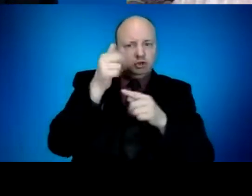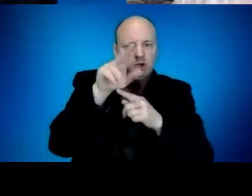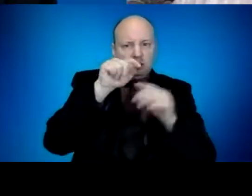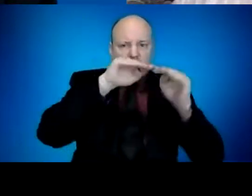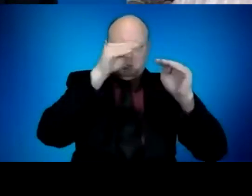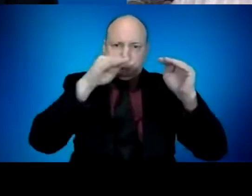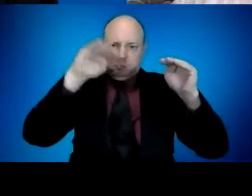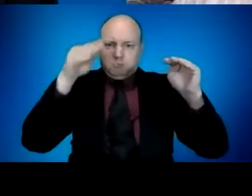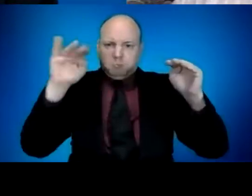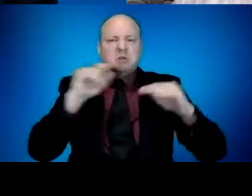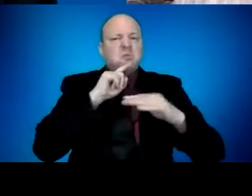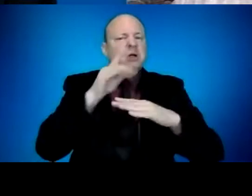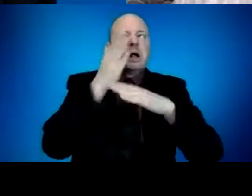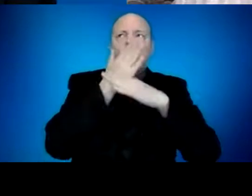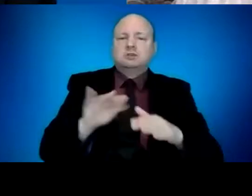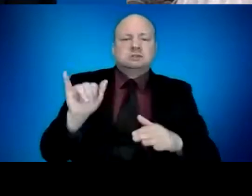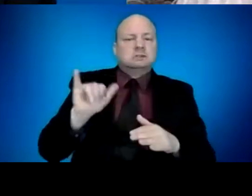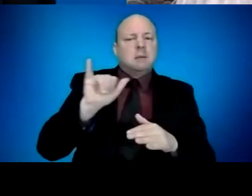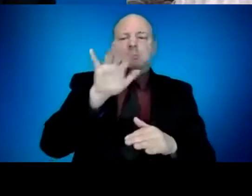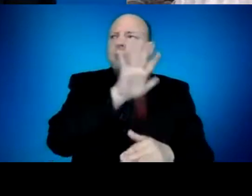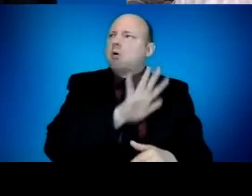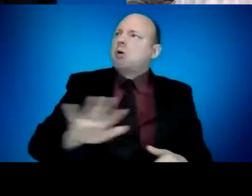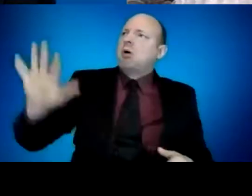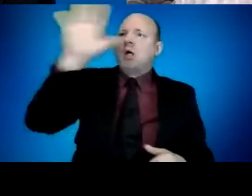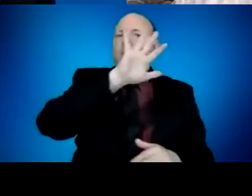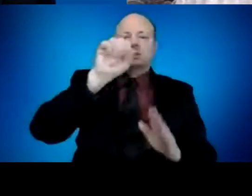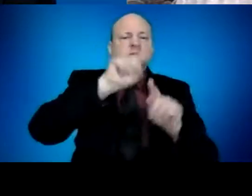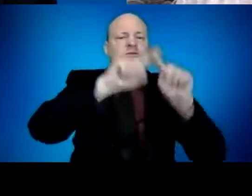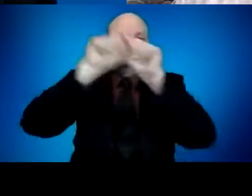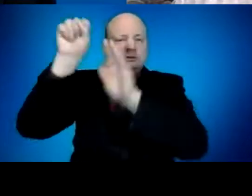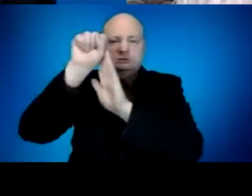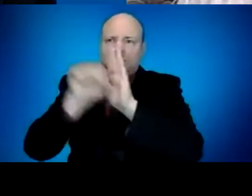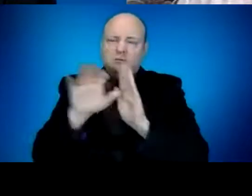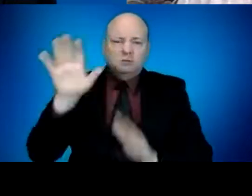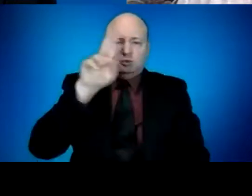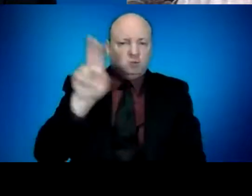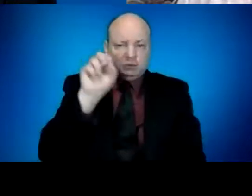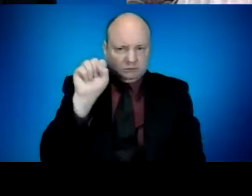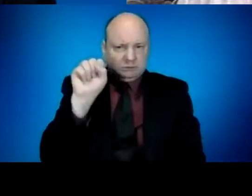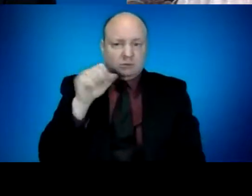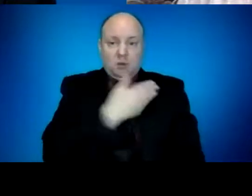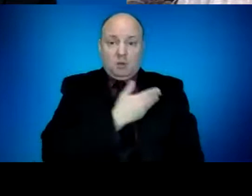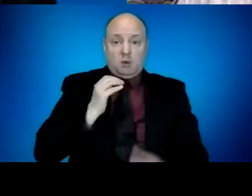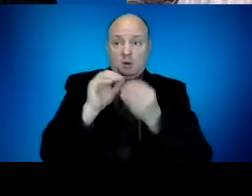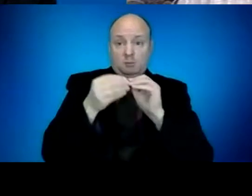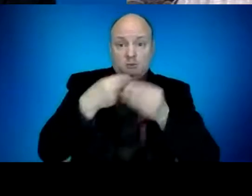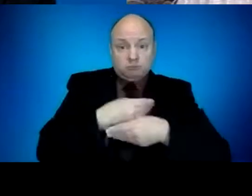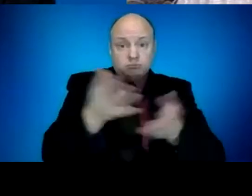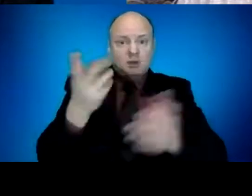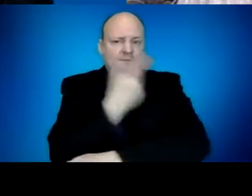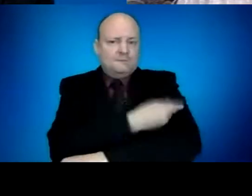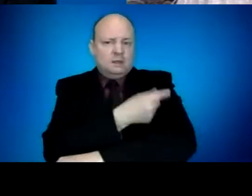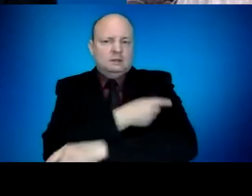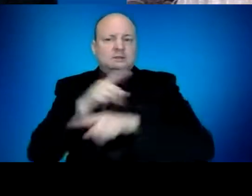of our population, we very closely match the amount of vaccine that we're getting. If you look at states that that are above us, most of them have gotten